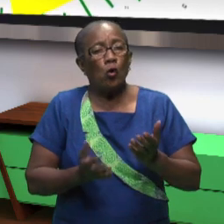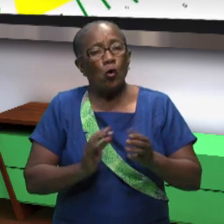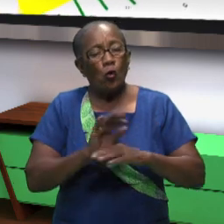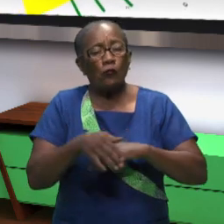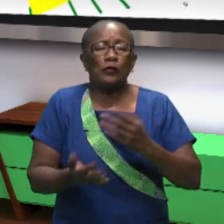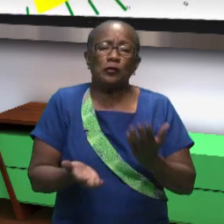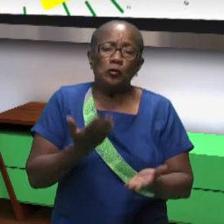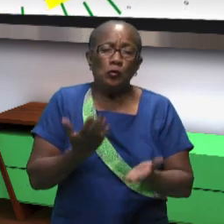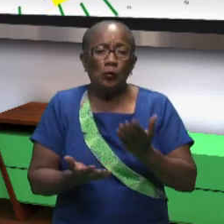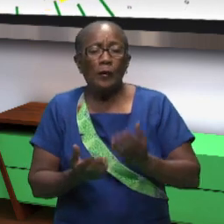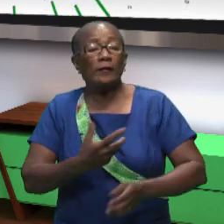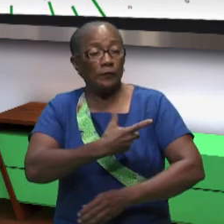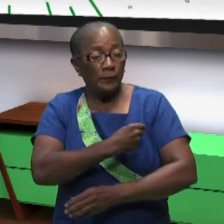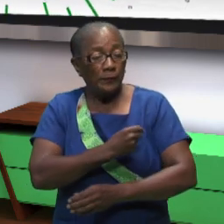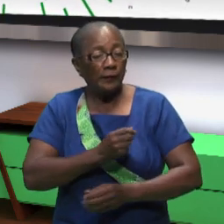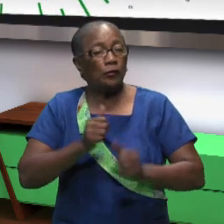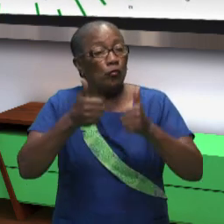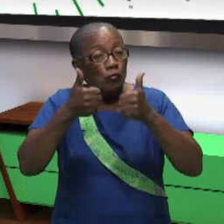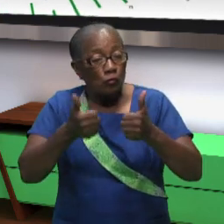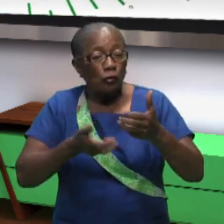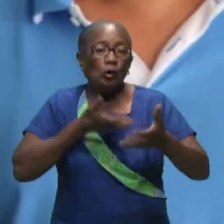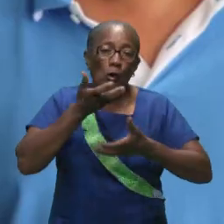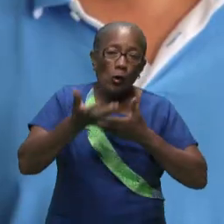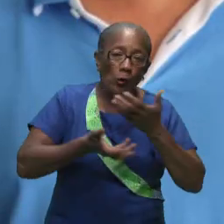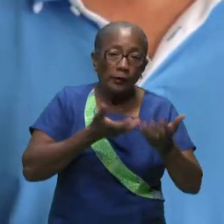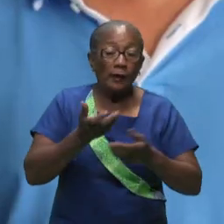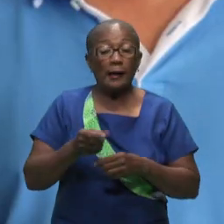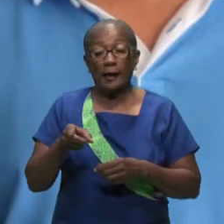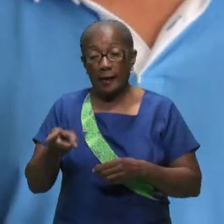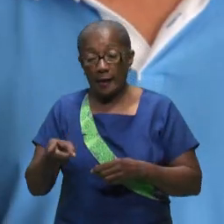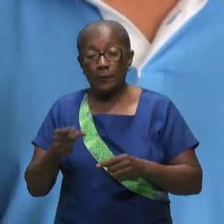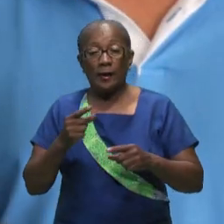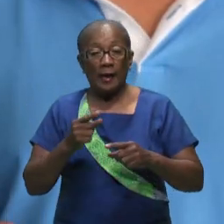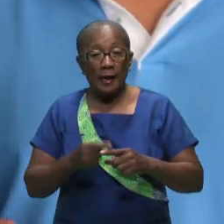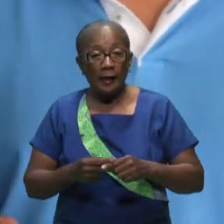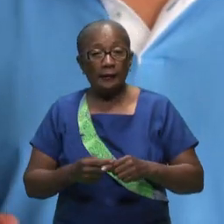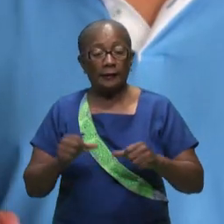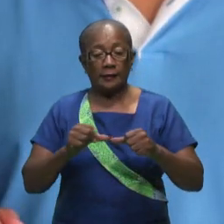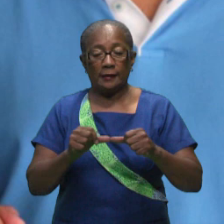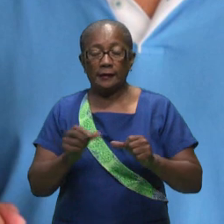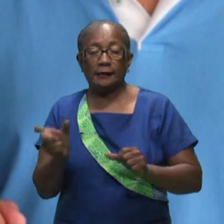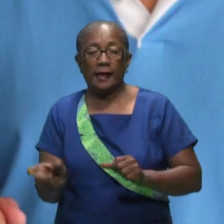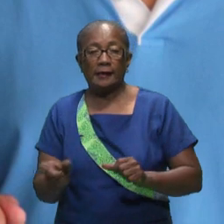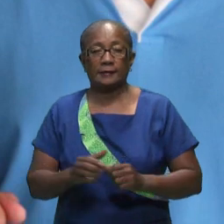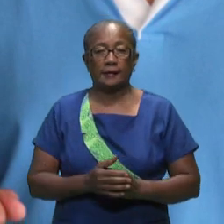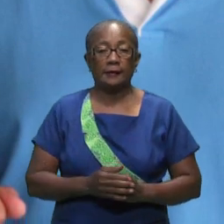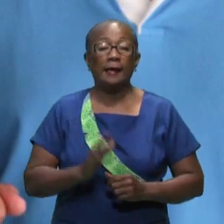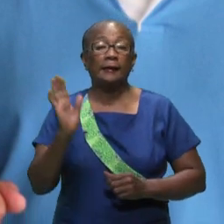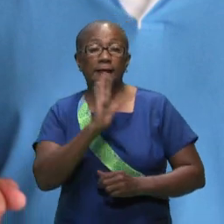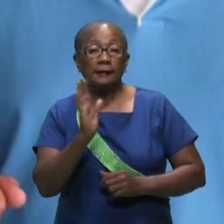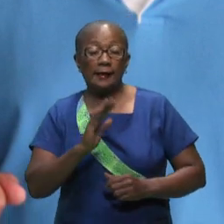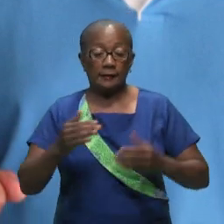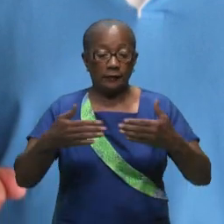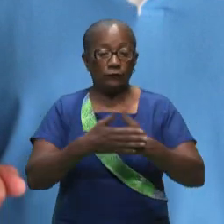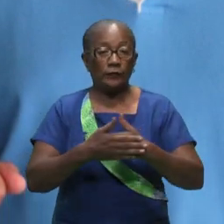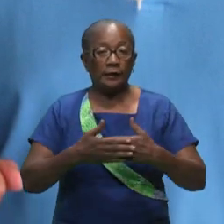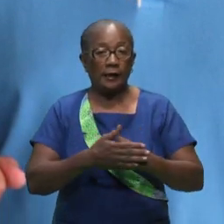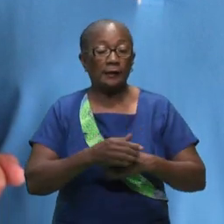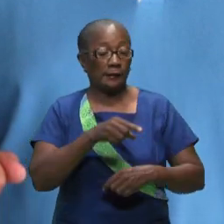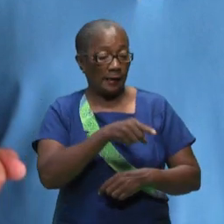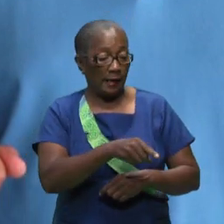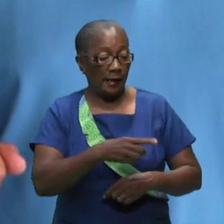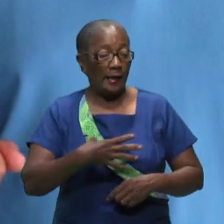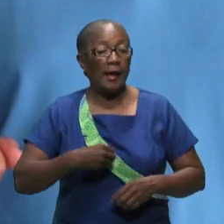to the gramang and the tribal dignitaries the minister was accompanied by a team of experts